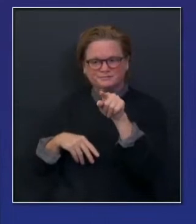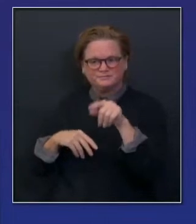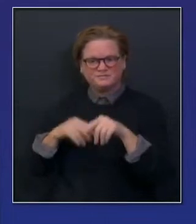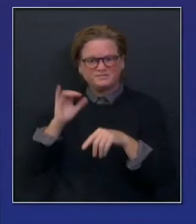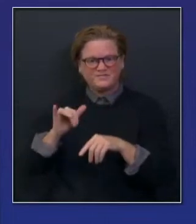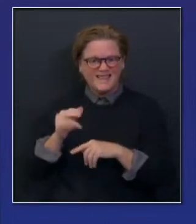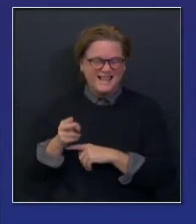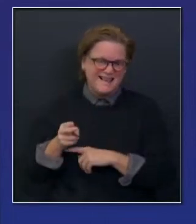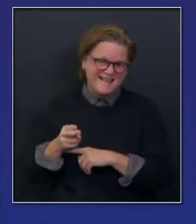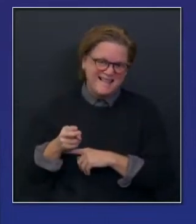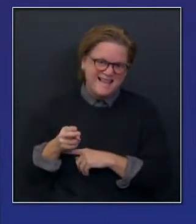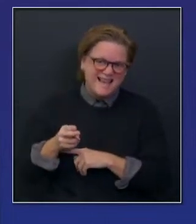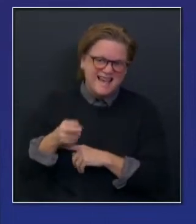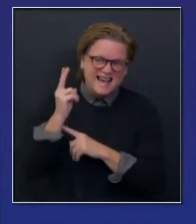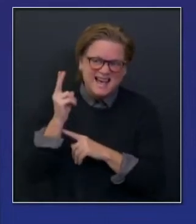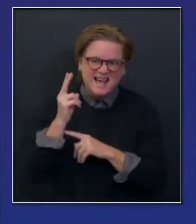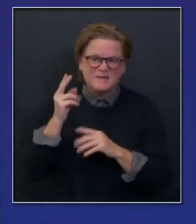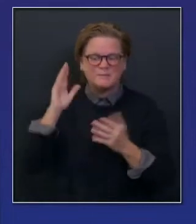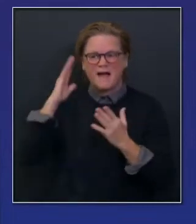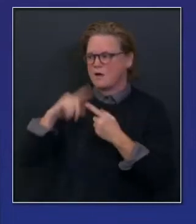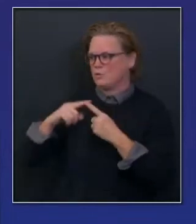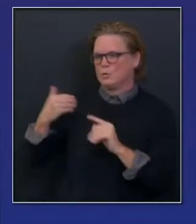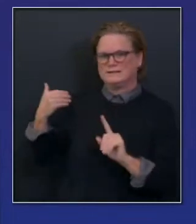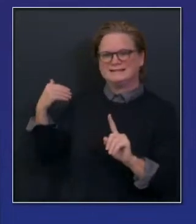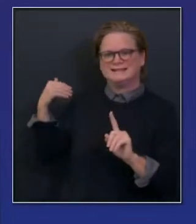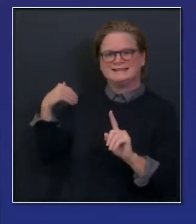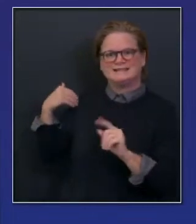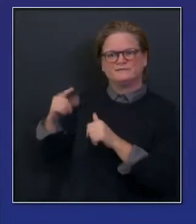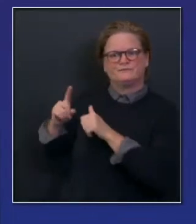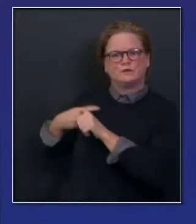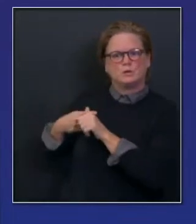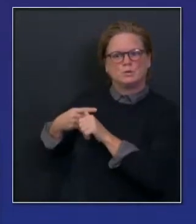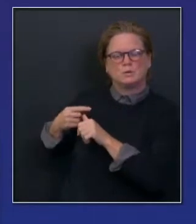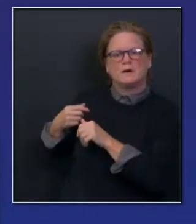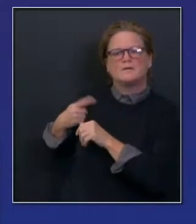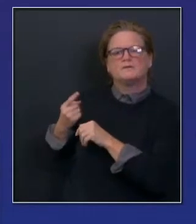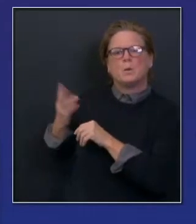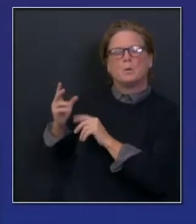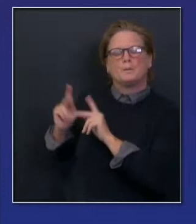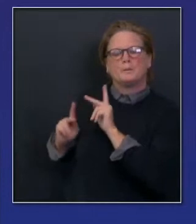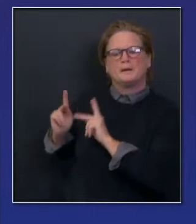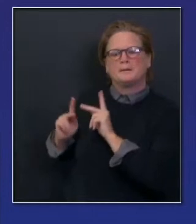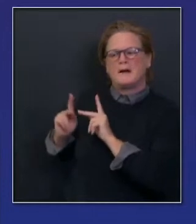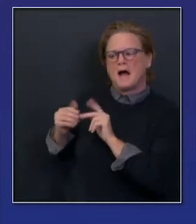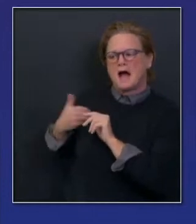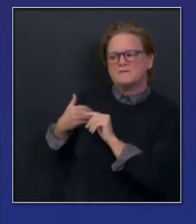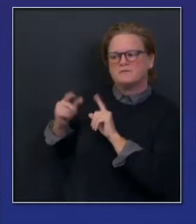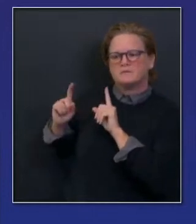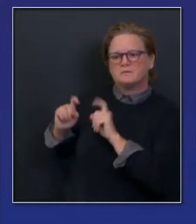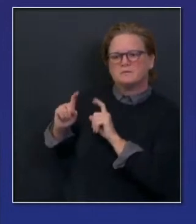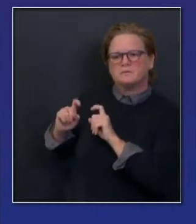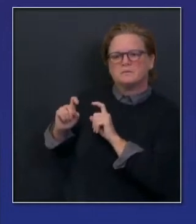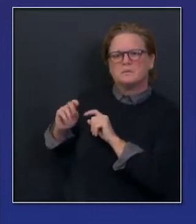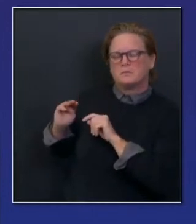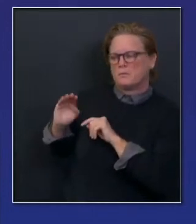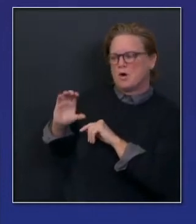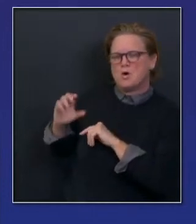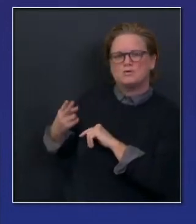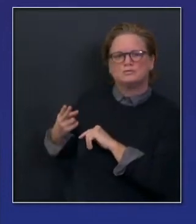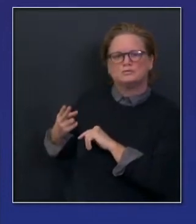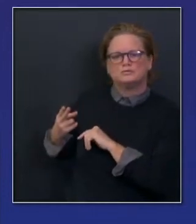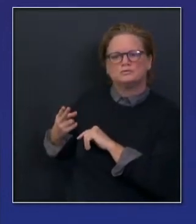of this pandemic when few people were being tested and knowing symptomatic members of community were particularly